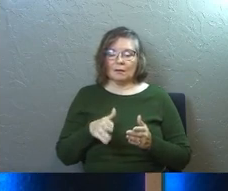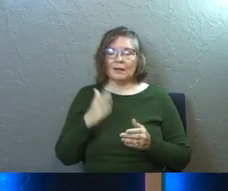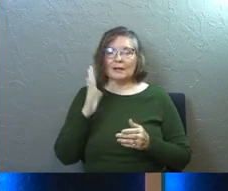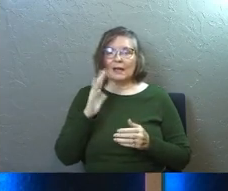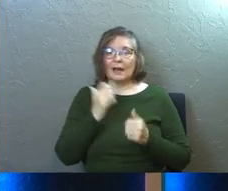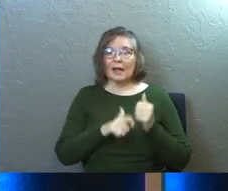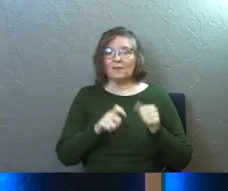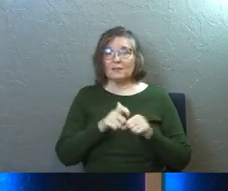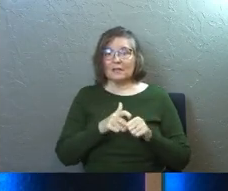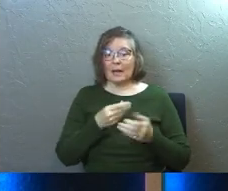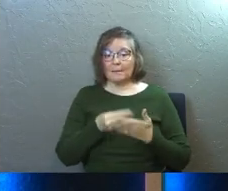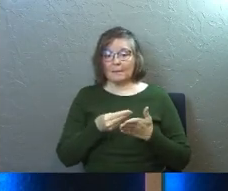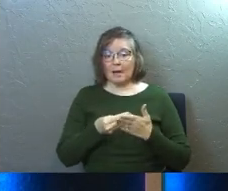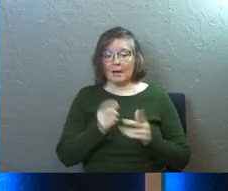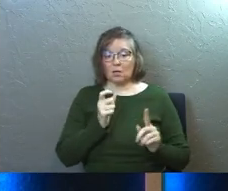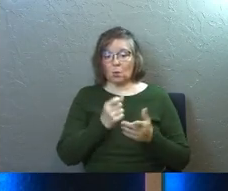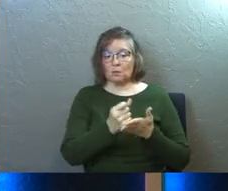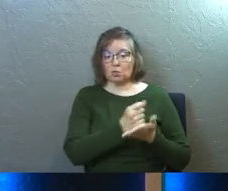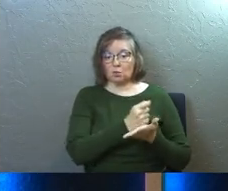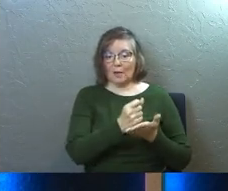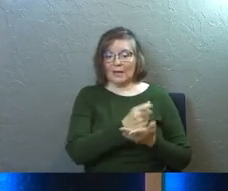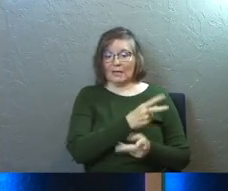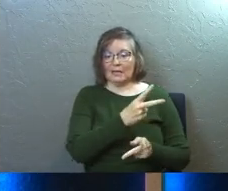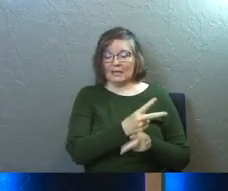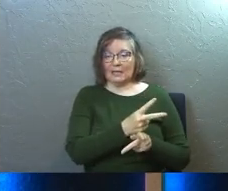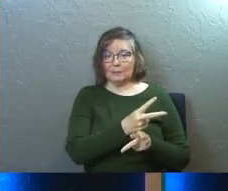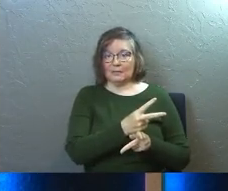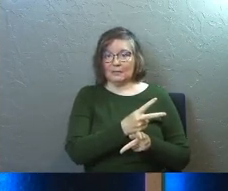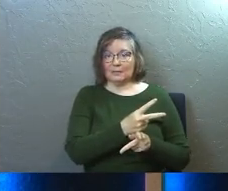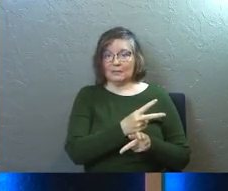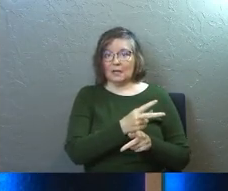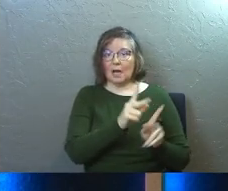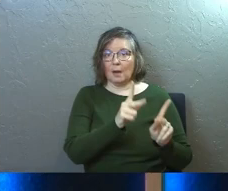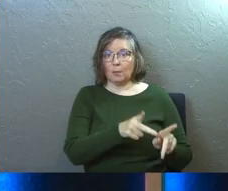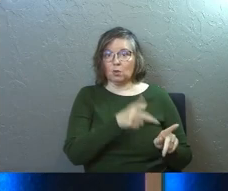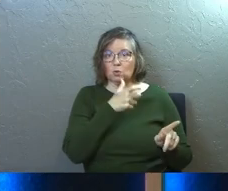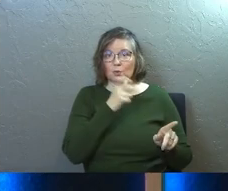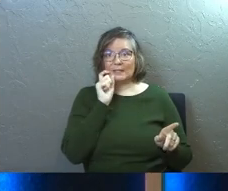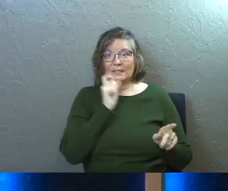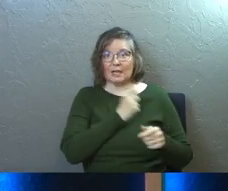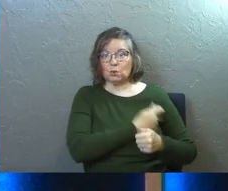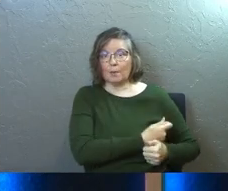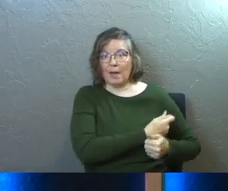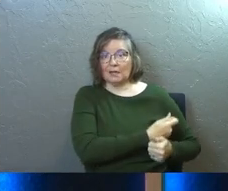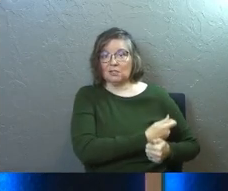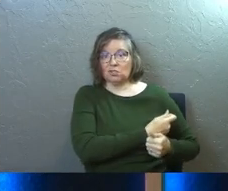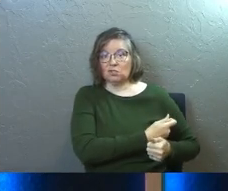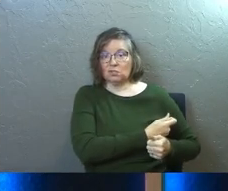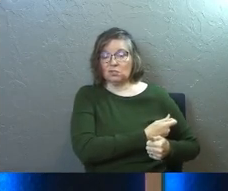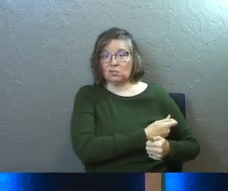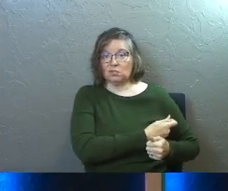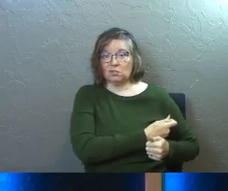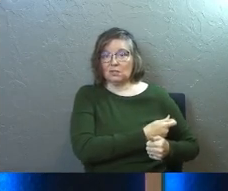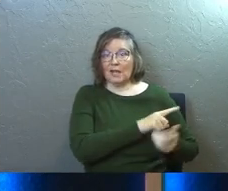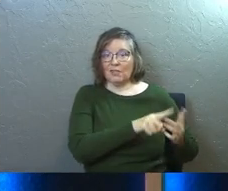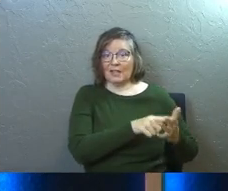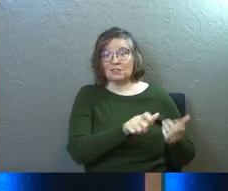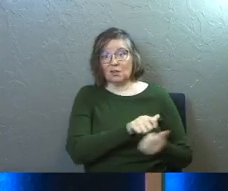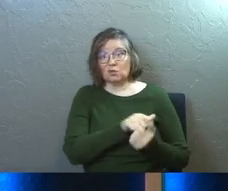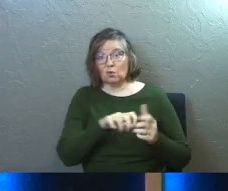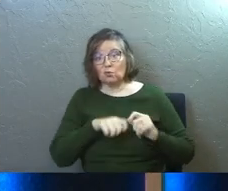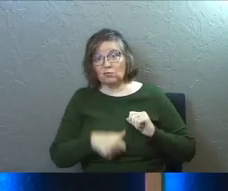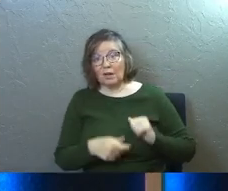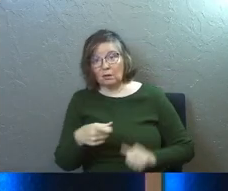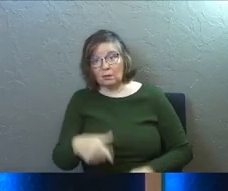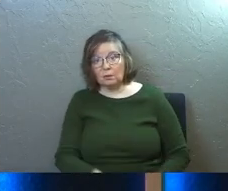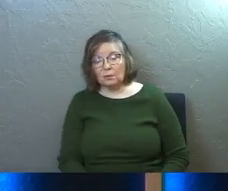God, every time money goes on a credit card, it keeps a person in sexual bondage. And that starts to wreck you.